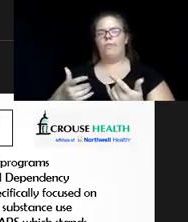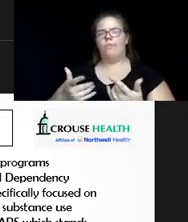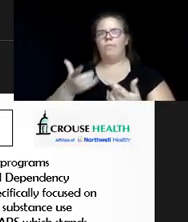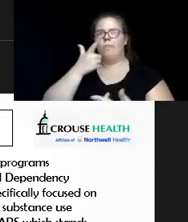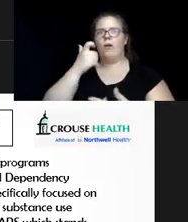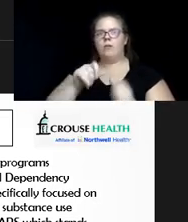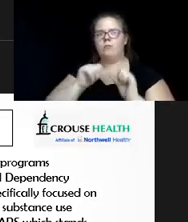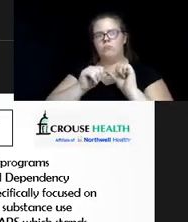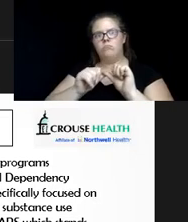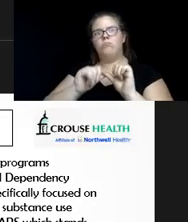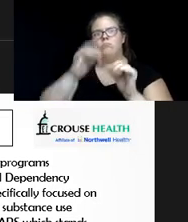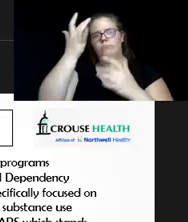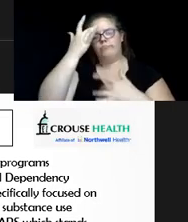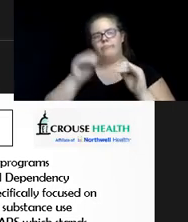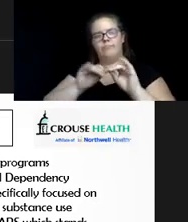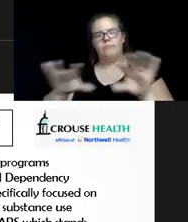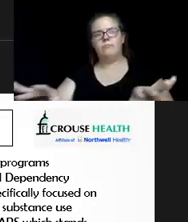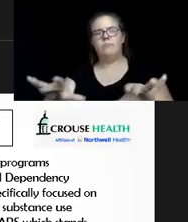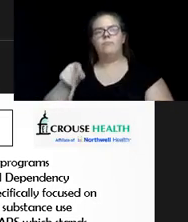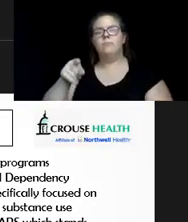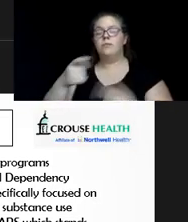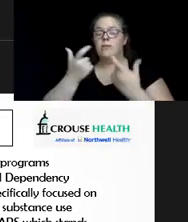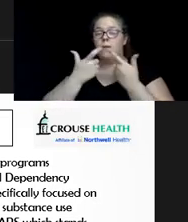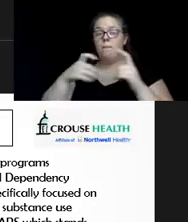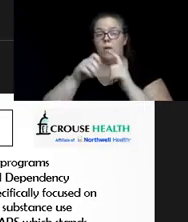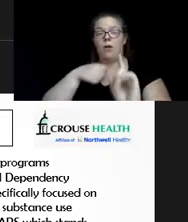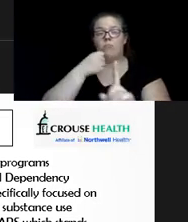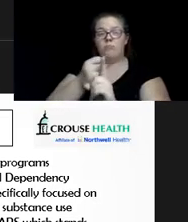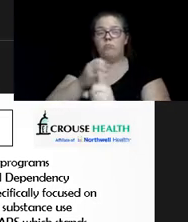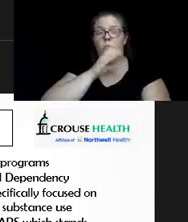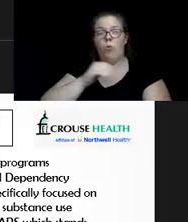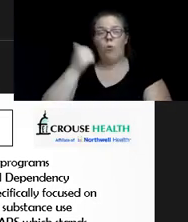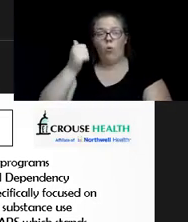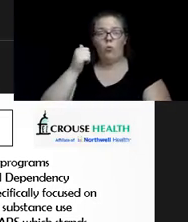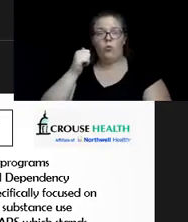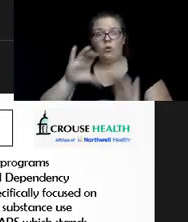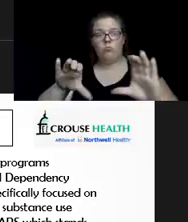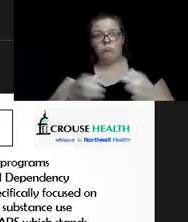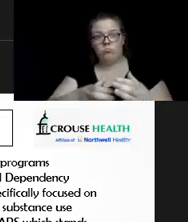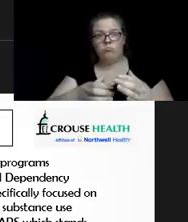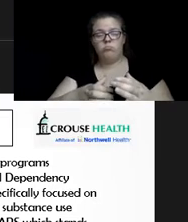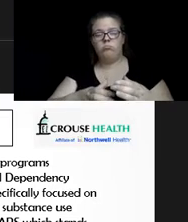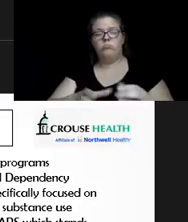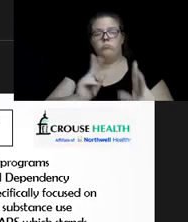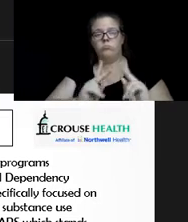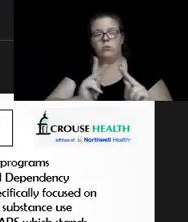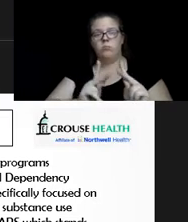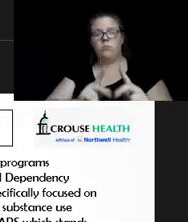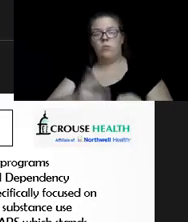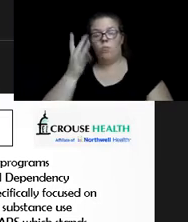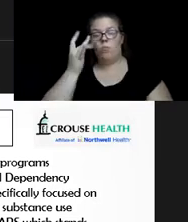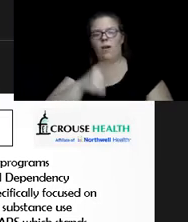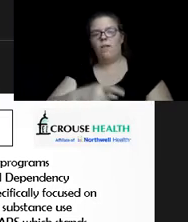is, it takes a bigger toll than all the population. And that's because they already have